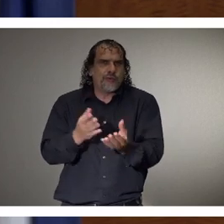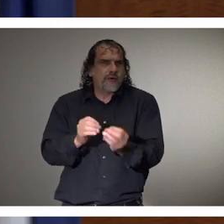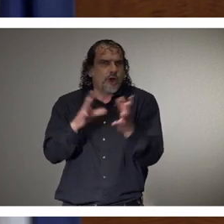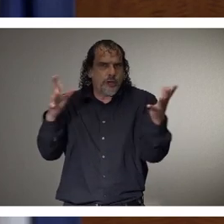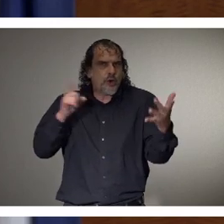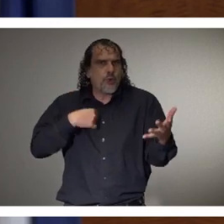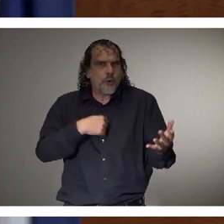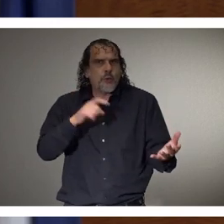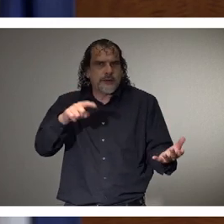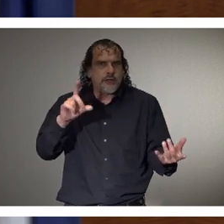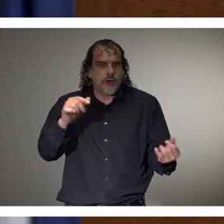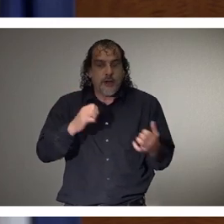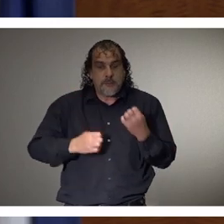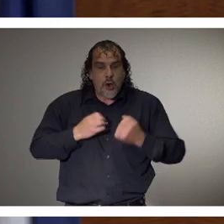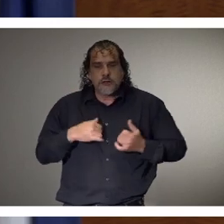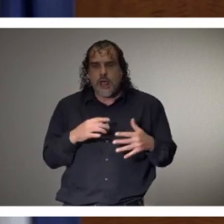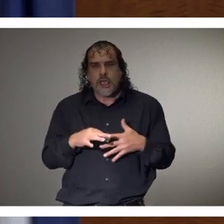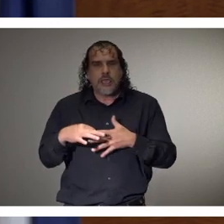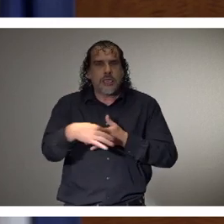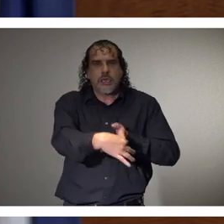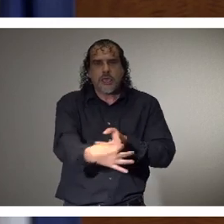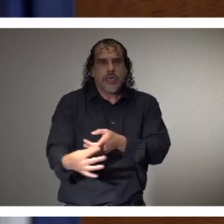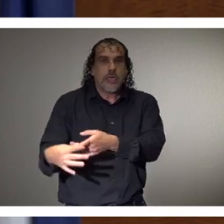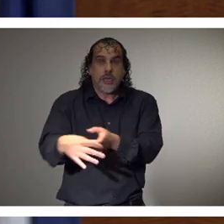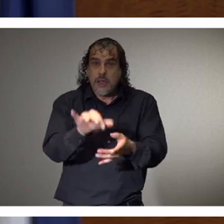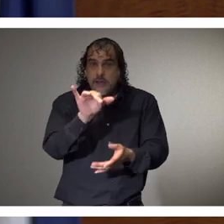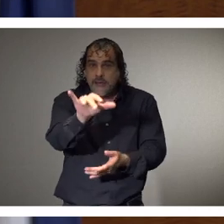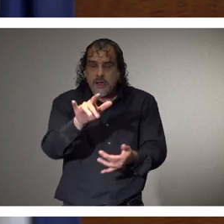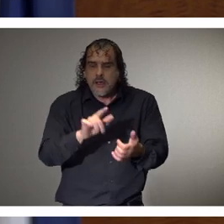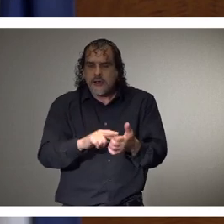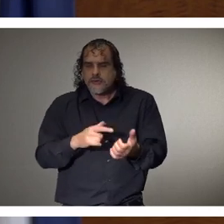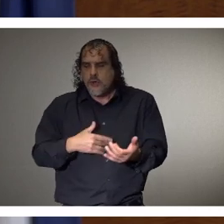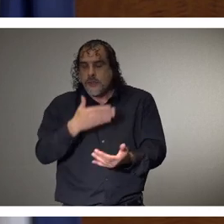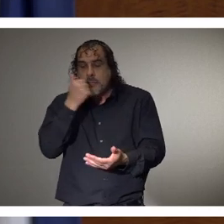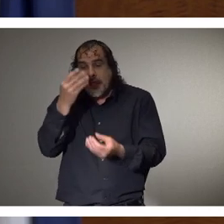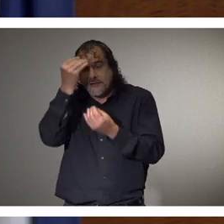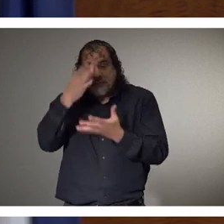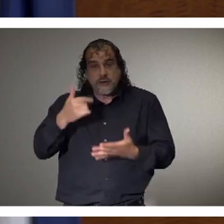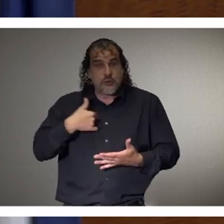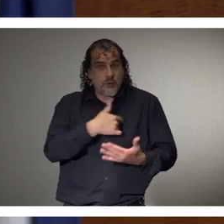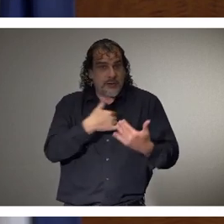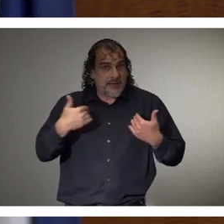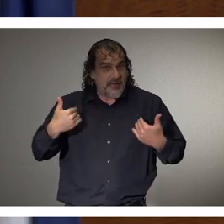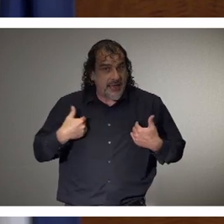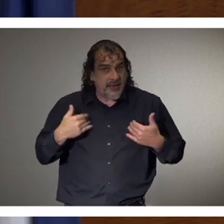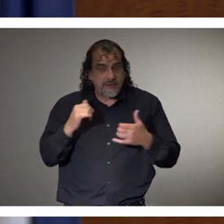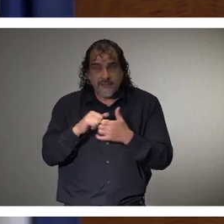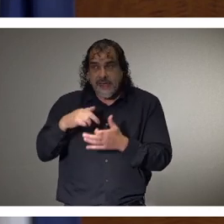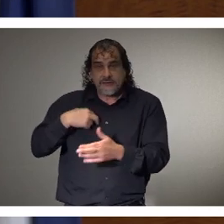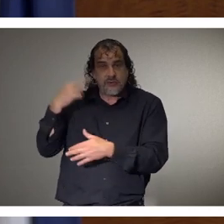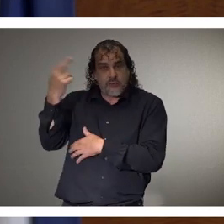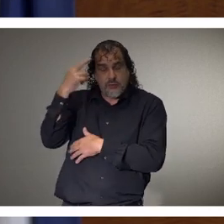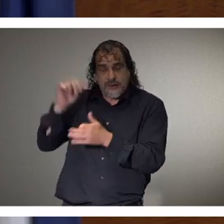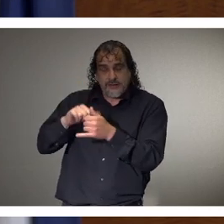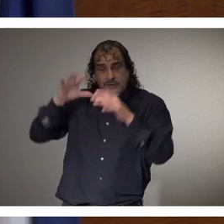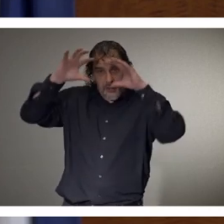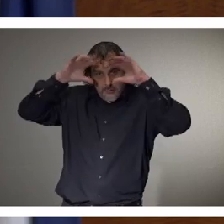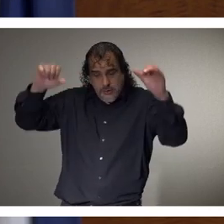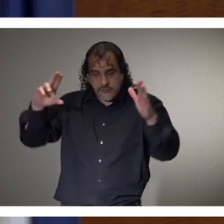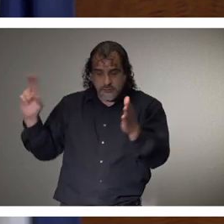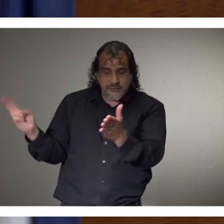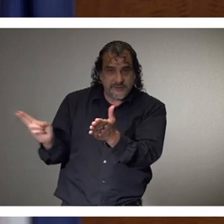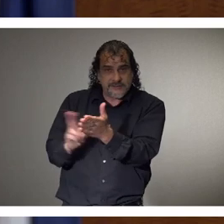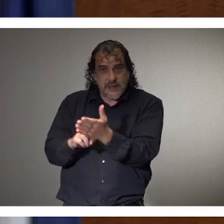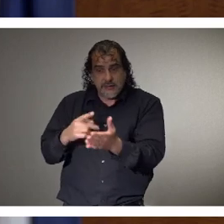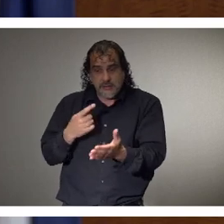make the best decisions based upon the best data is to have the best data available. That's the reason that the bill that the president signed on last Friday night